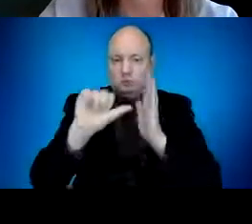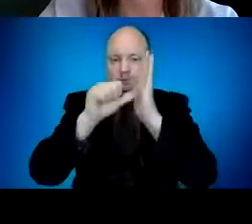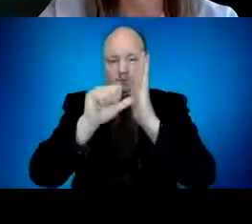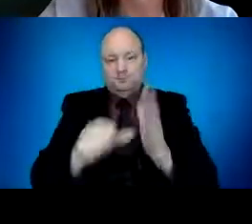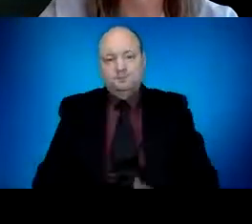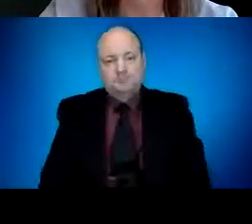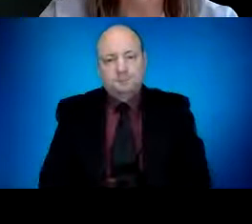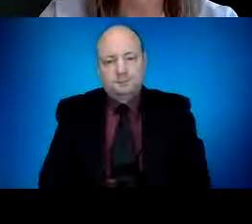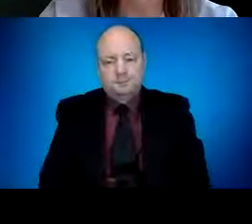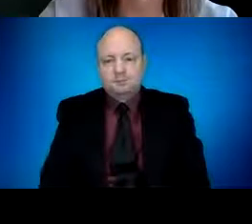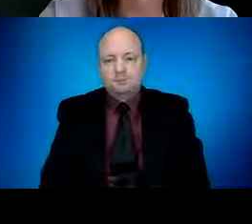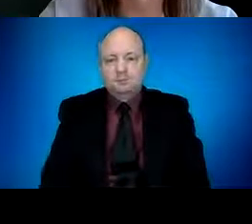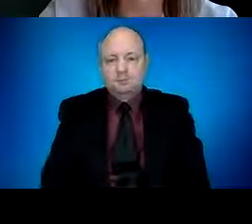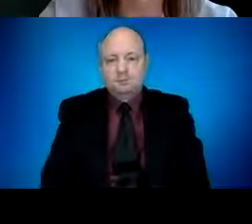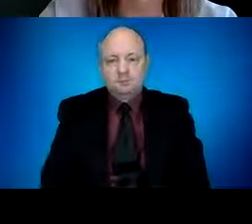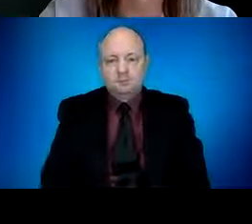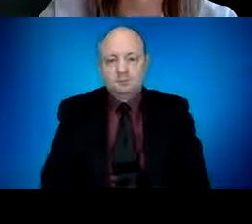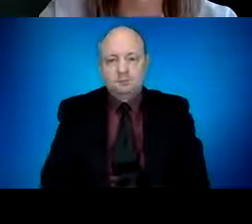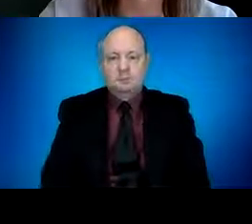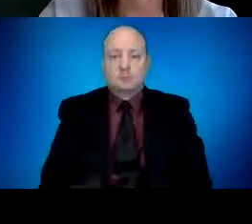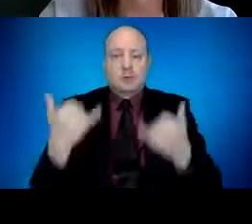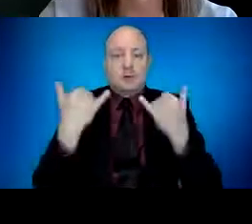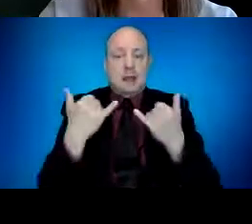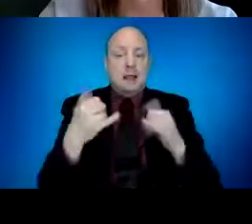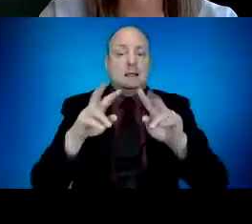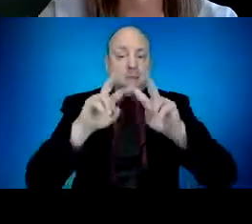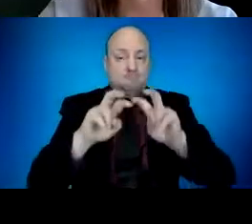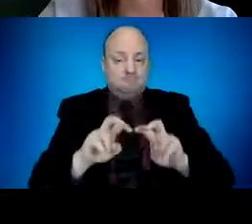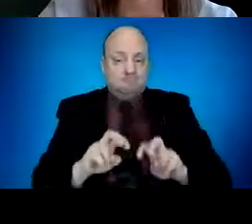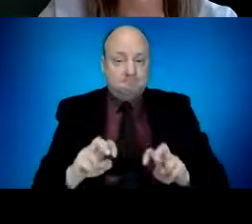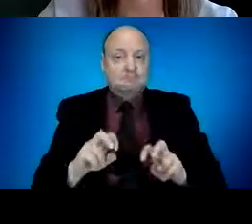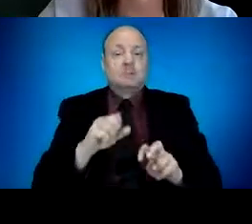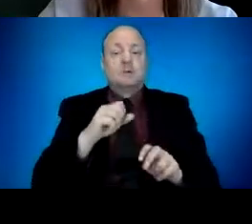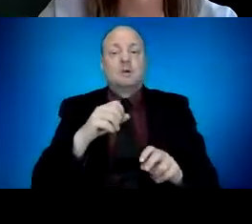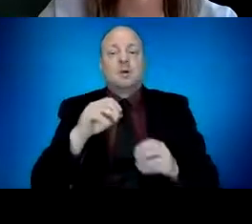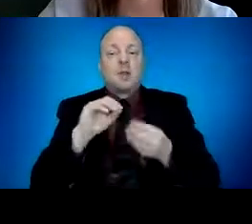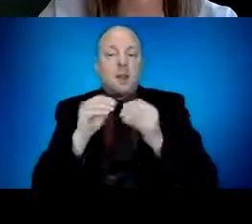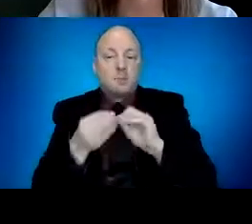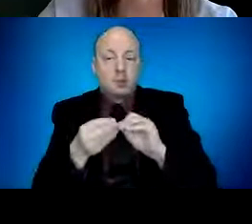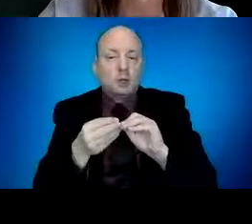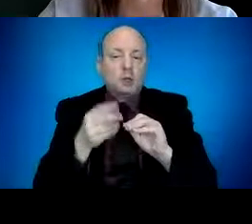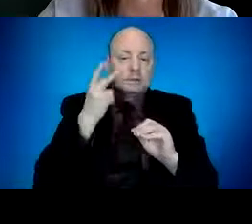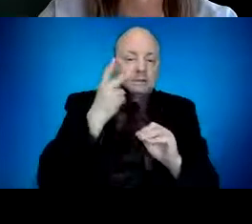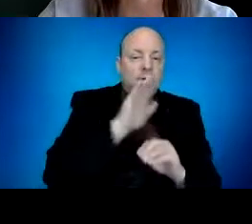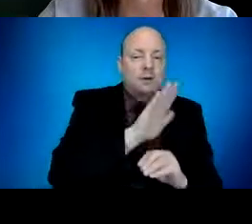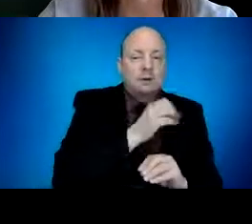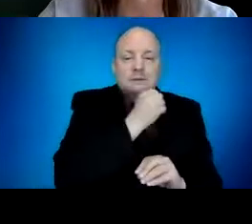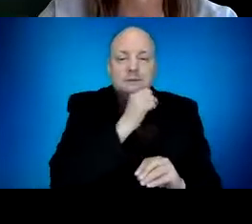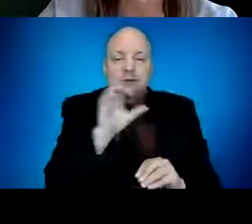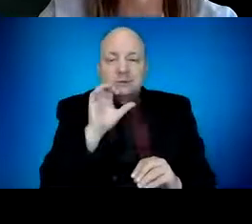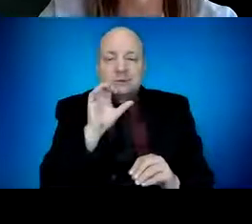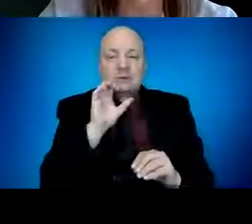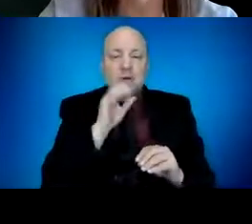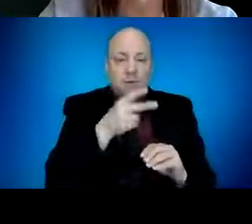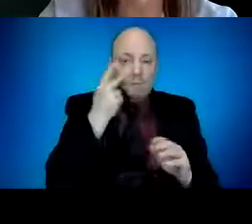we're seeing demand slow in some counties. As this slide shows, the trend line on daily doses delivered is beginning to dip, not because of lack of